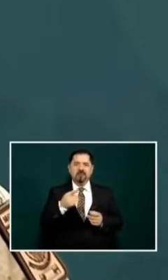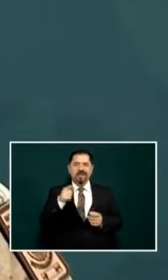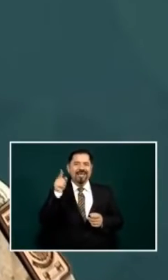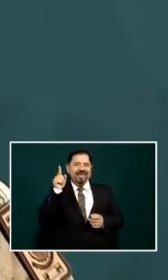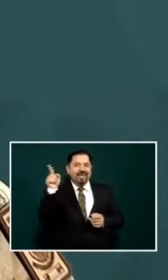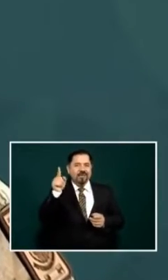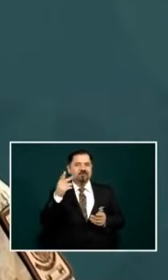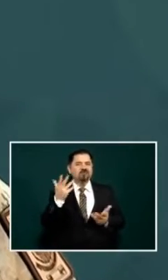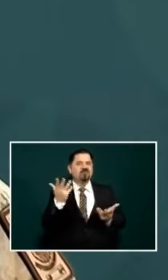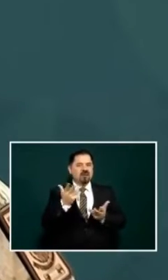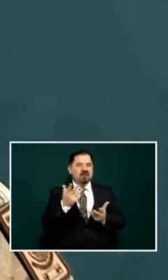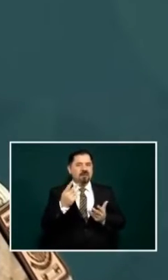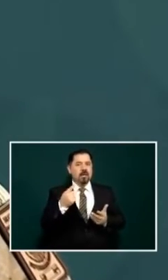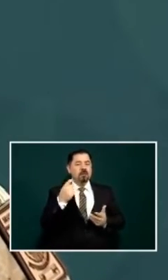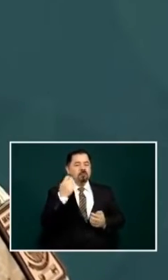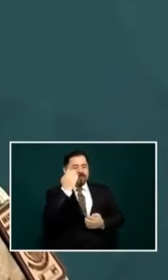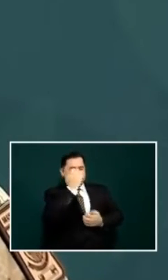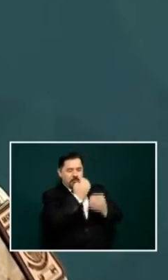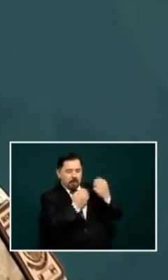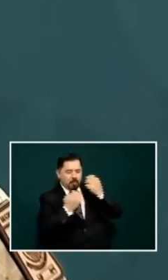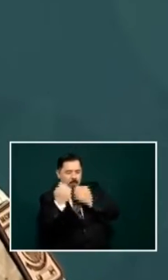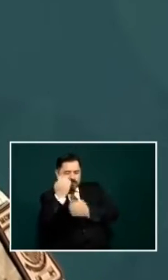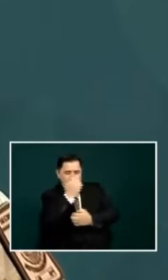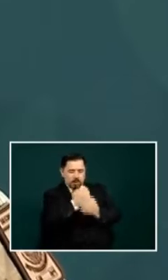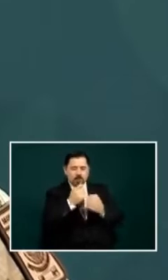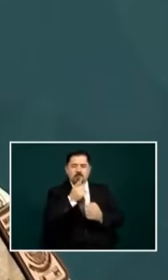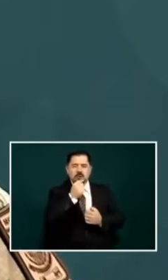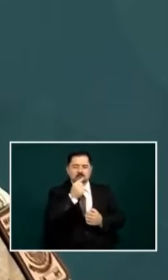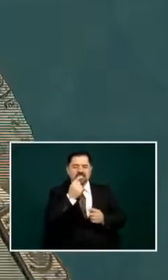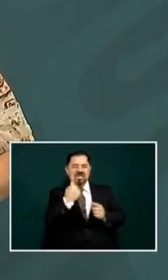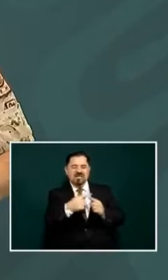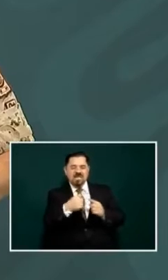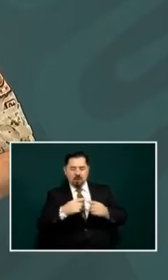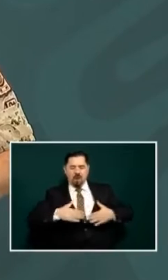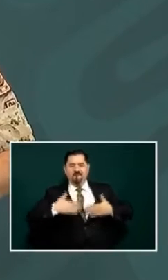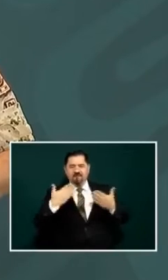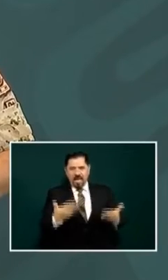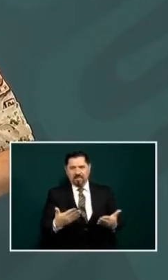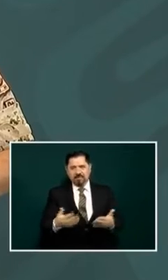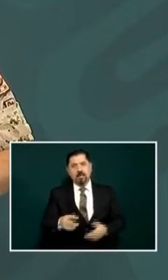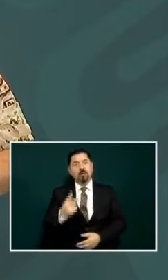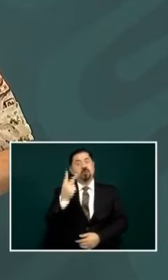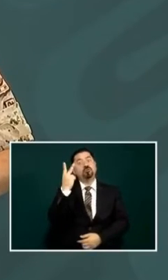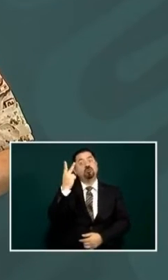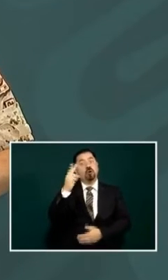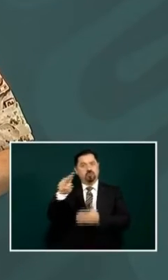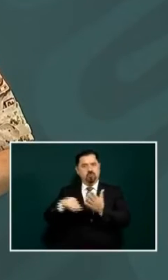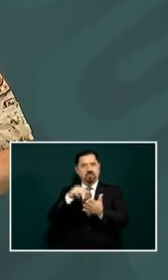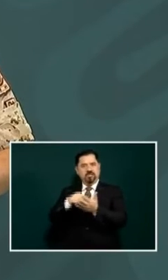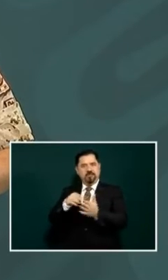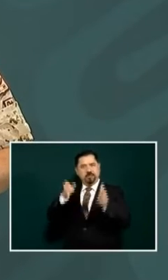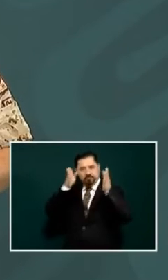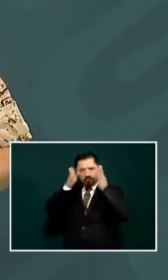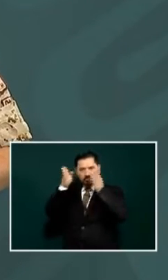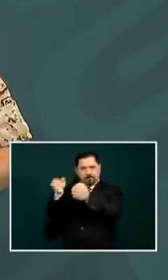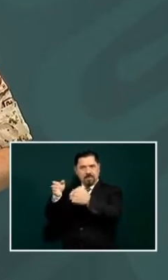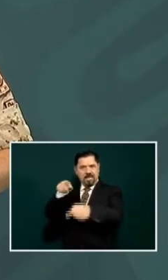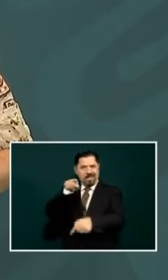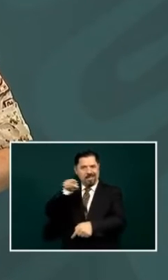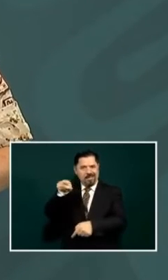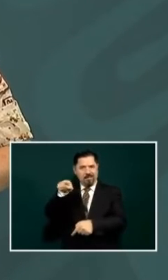they will make the confidential evaluations in those two municipalities they